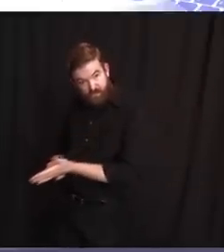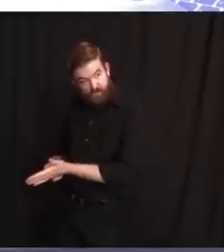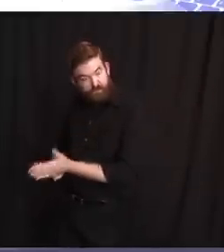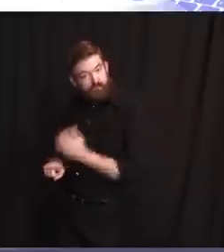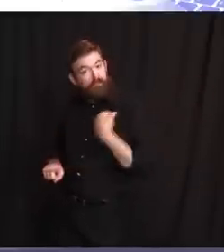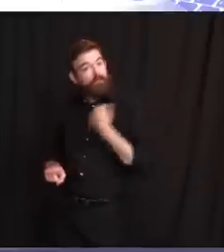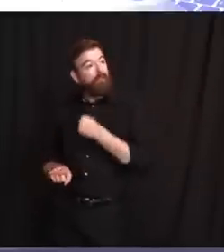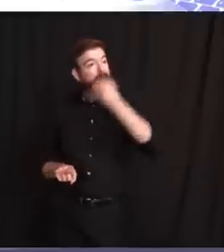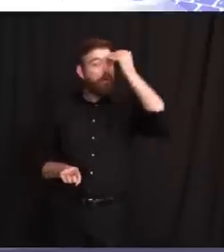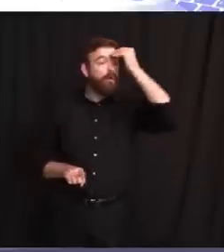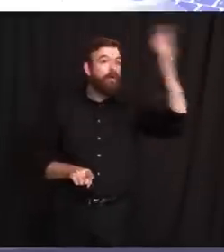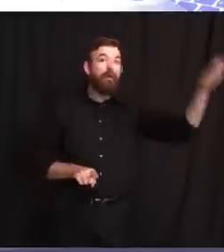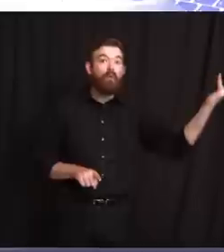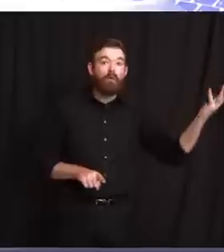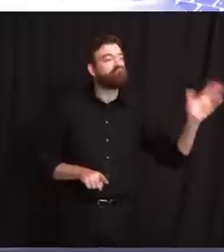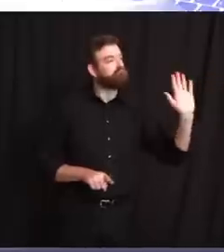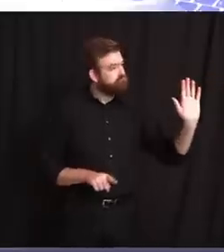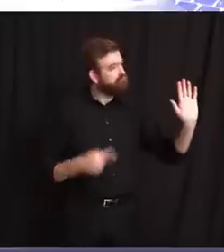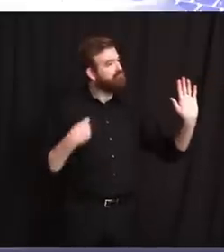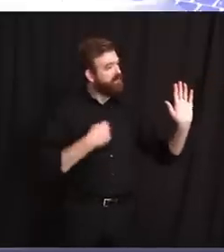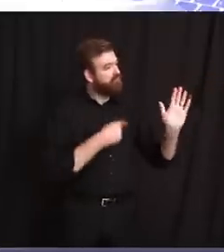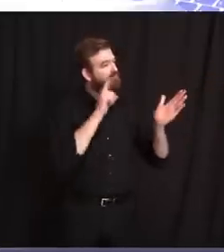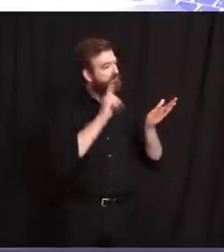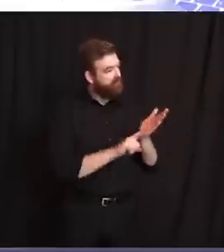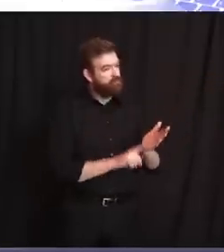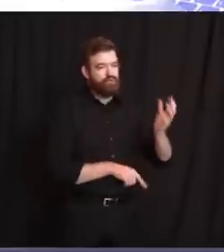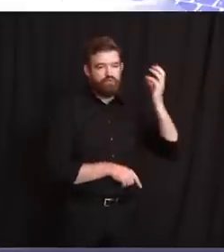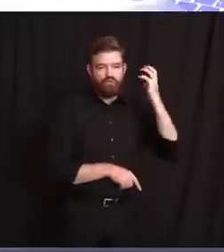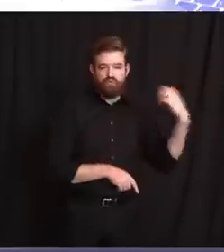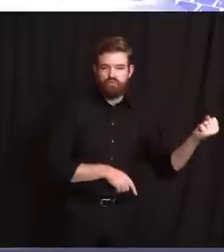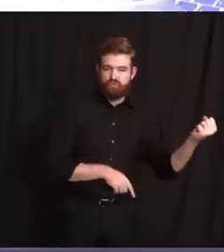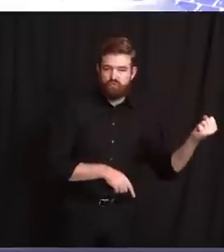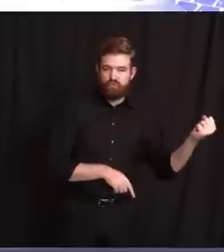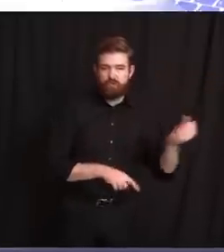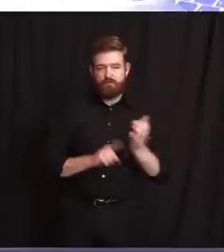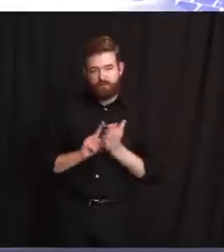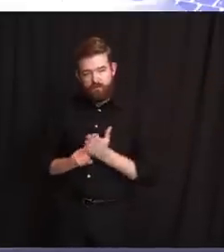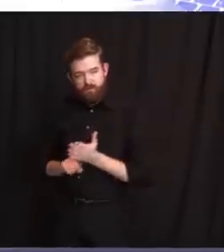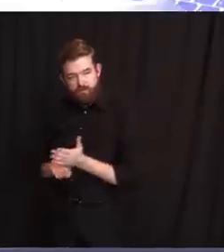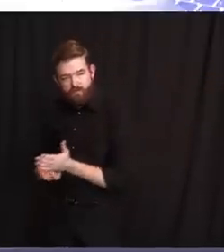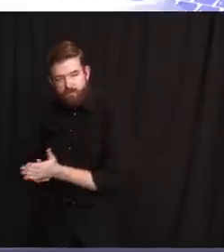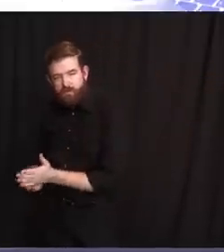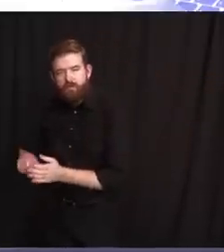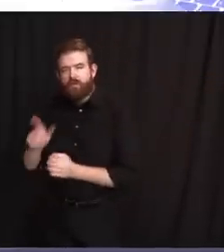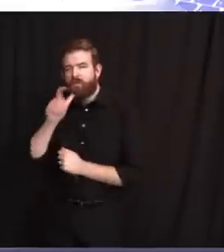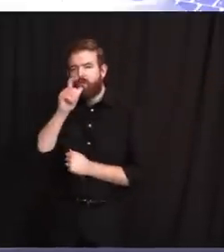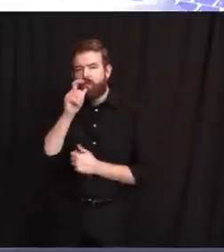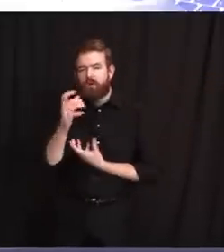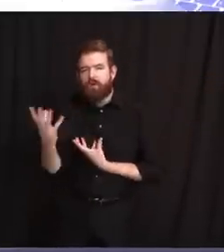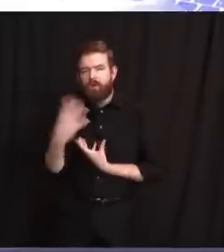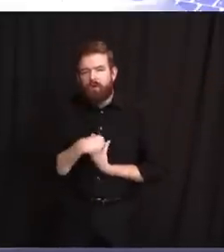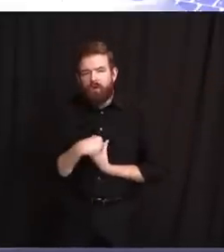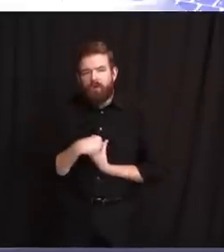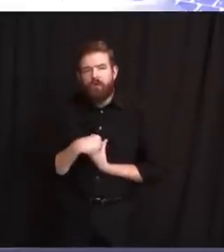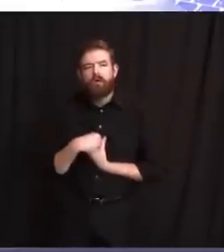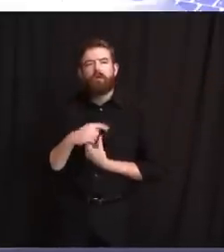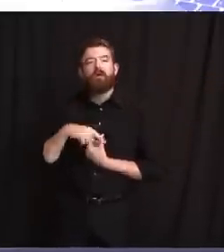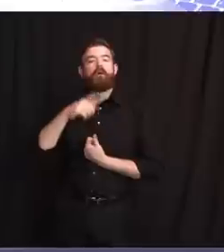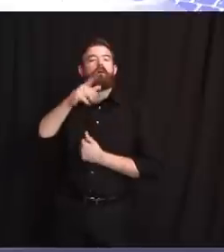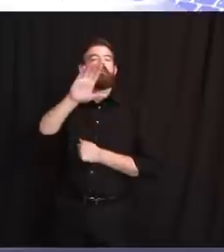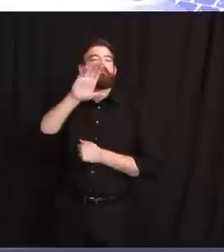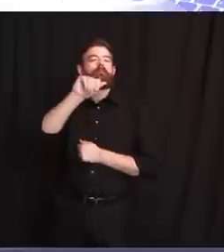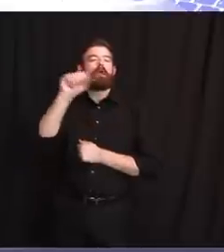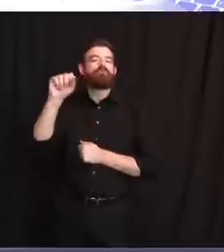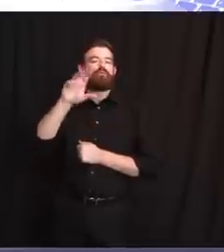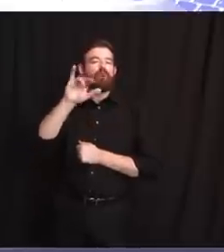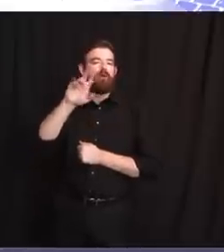next day we announced who the individuals involved were, the name of the decedent, the Bass River case. And in 2018, when